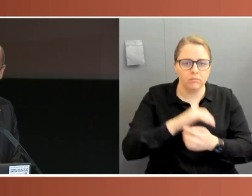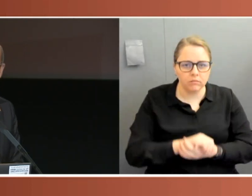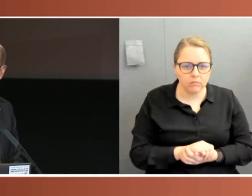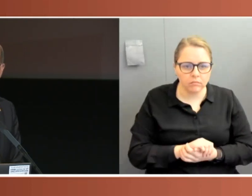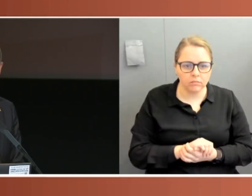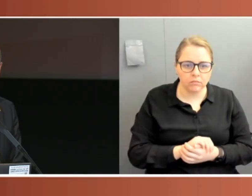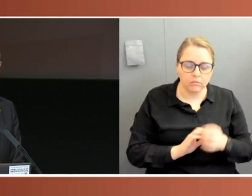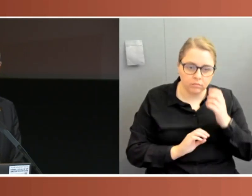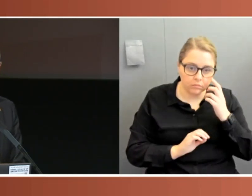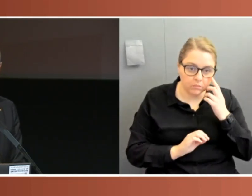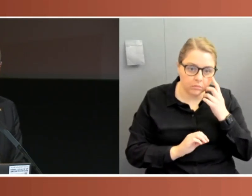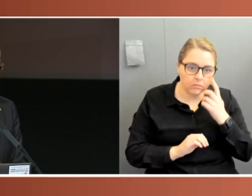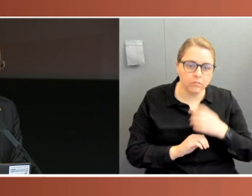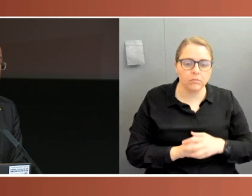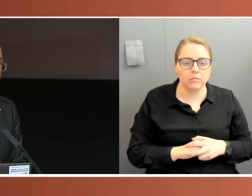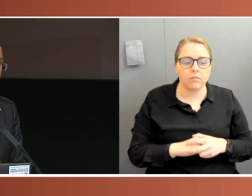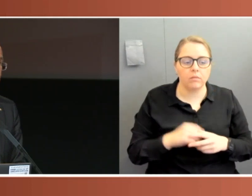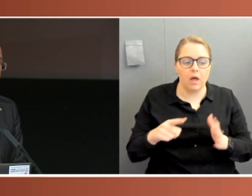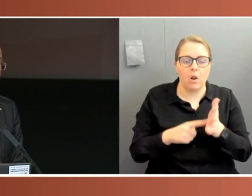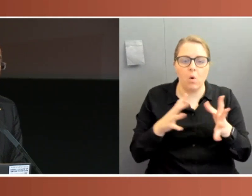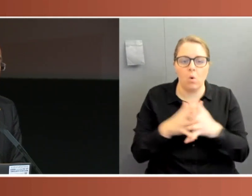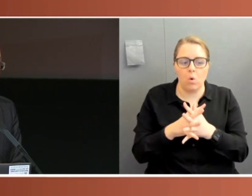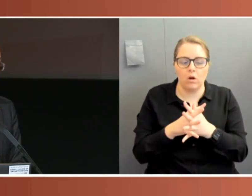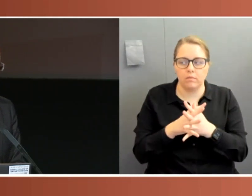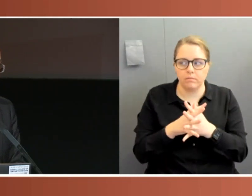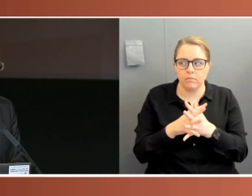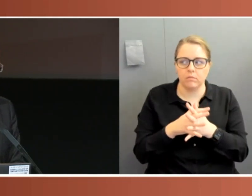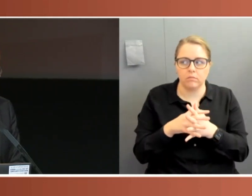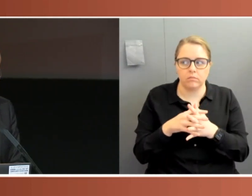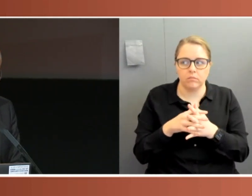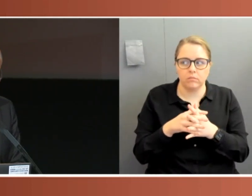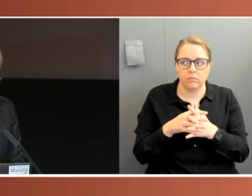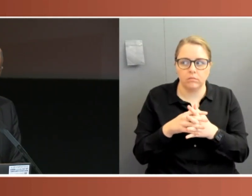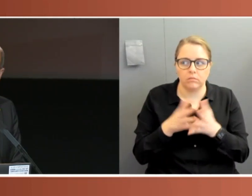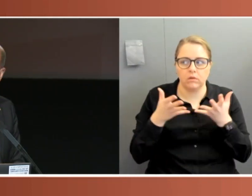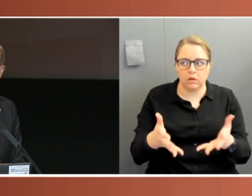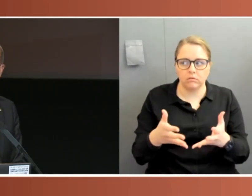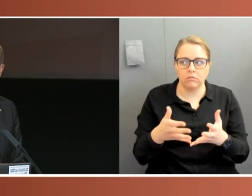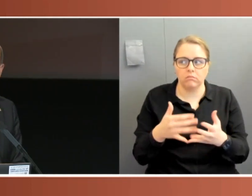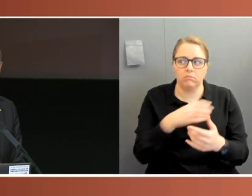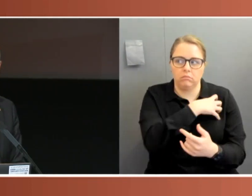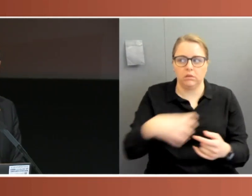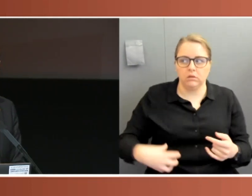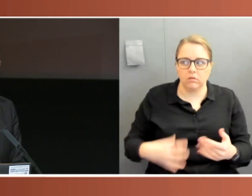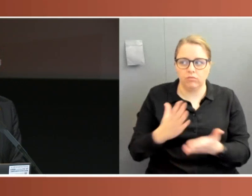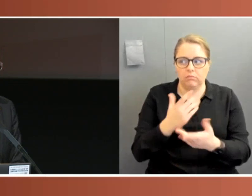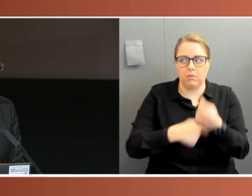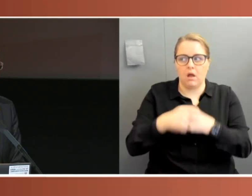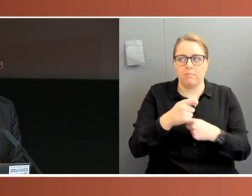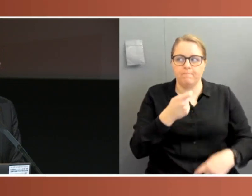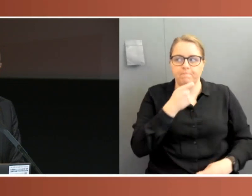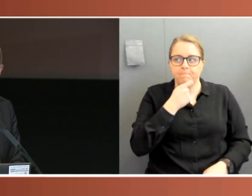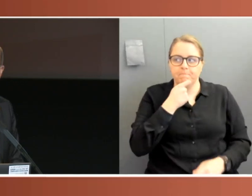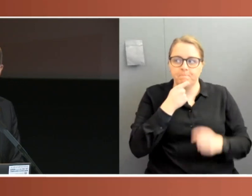as that particular law. It's truly extraordinary that we would give, through our Parliament, a health minister, or in this case two health